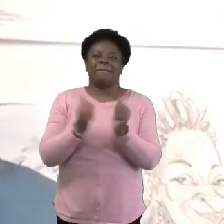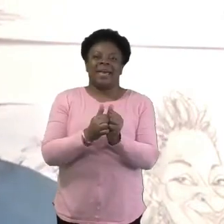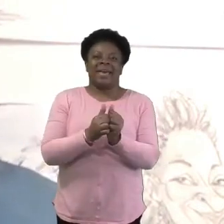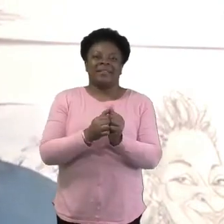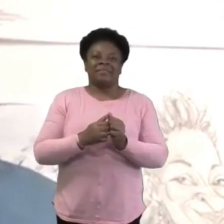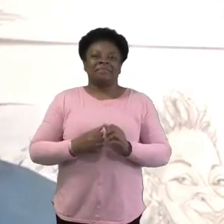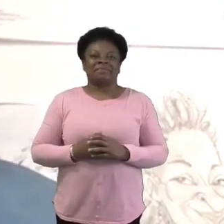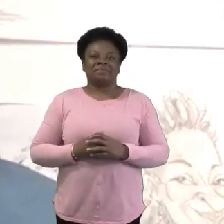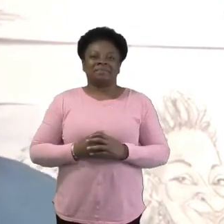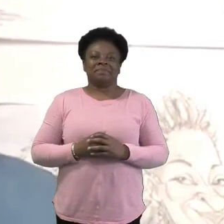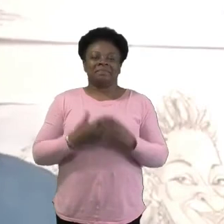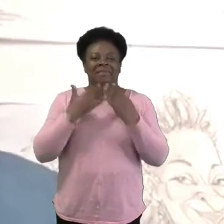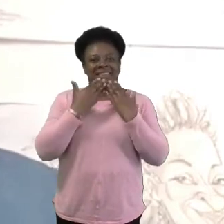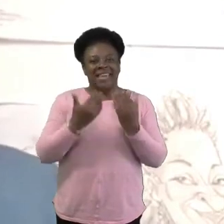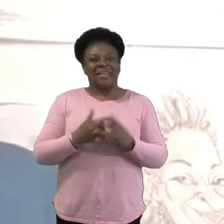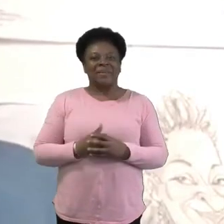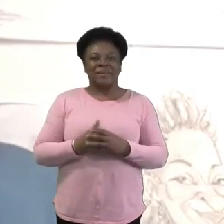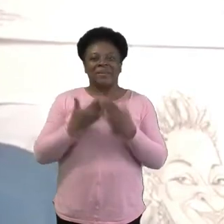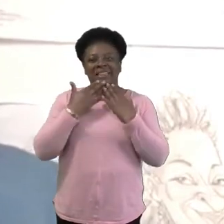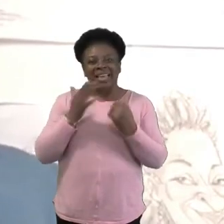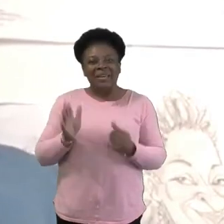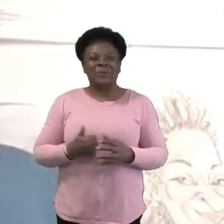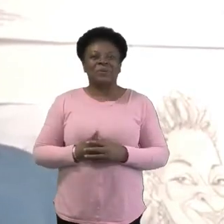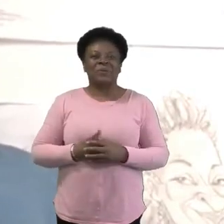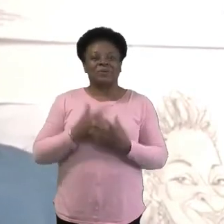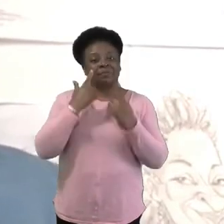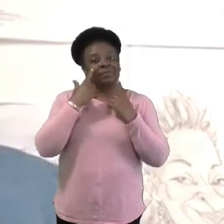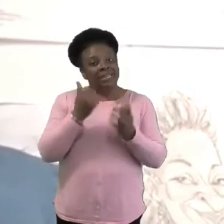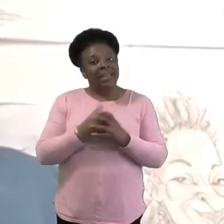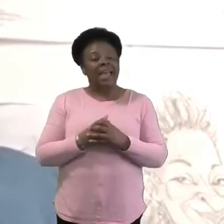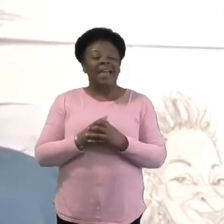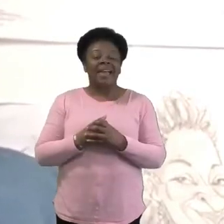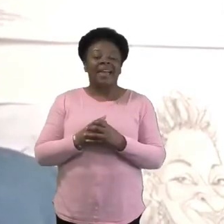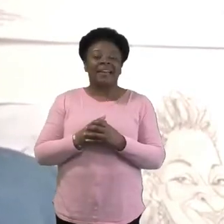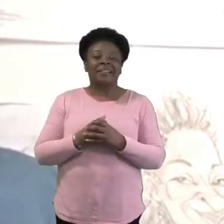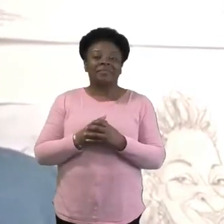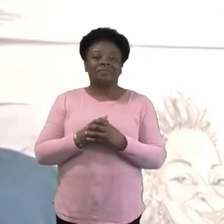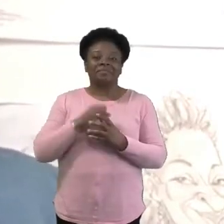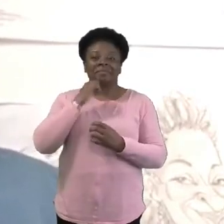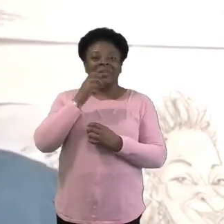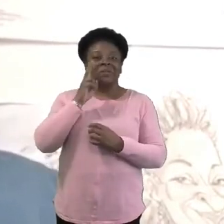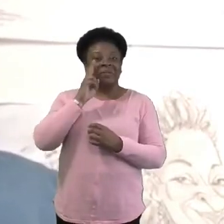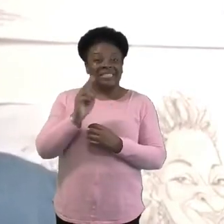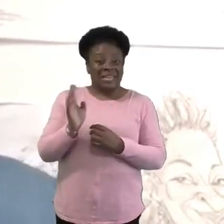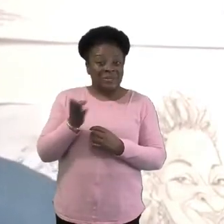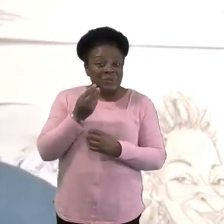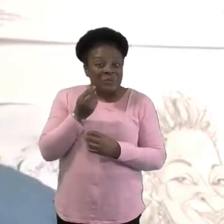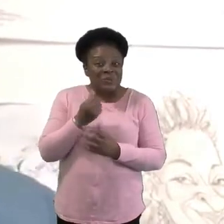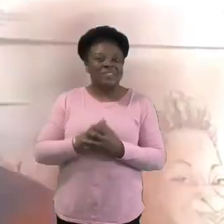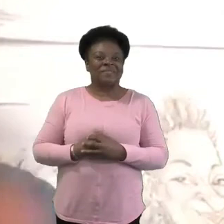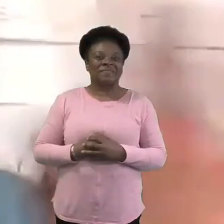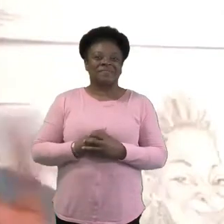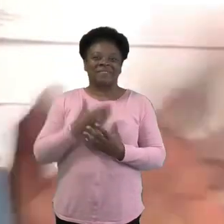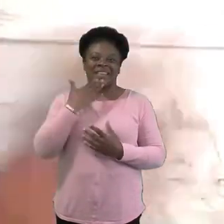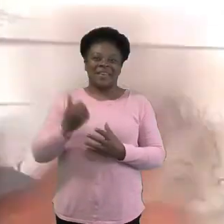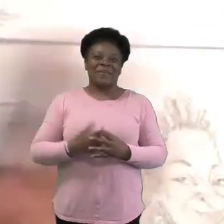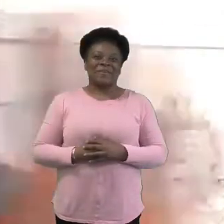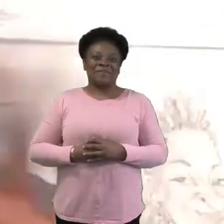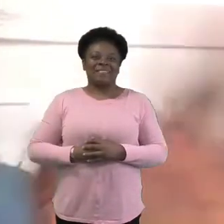Thank you, everybody. Take care and we will see you soon. Thank you. you.